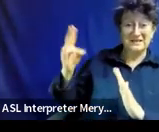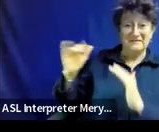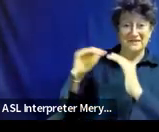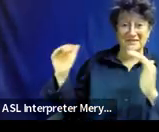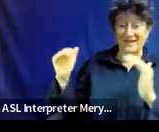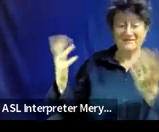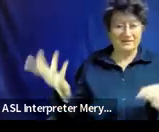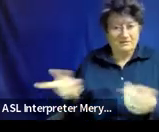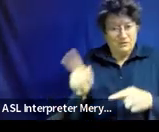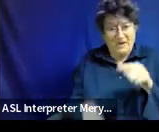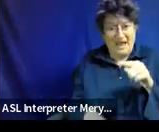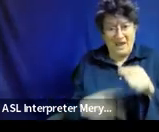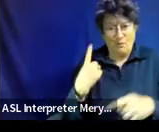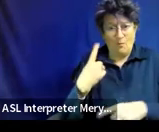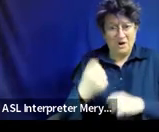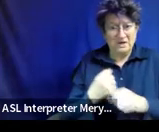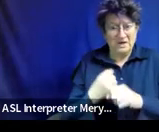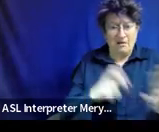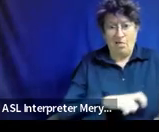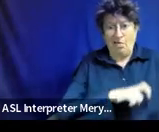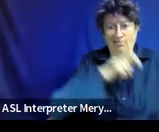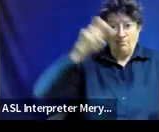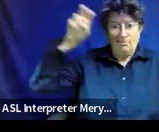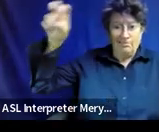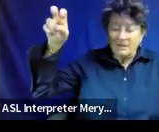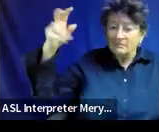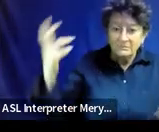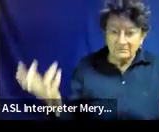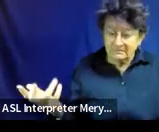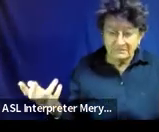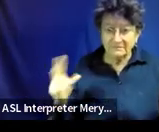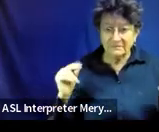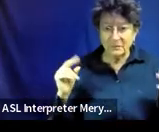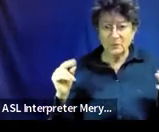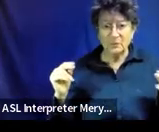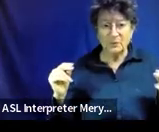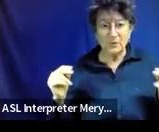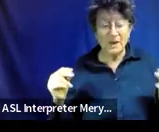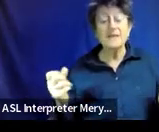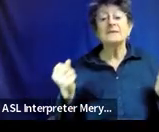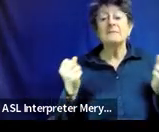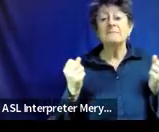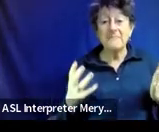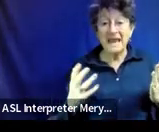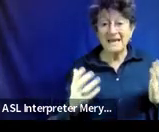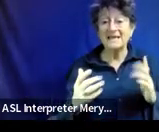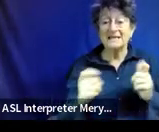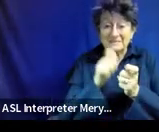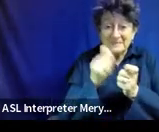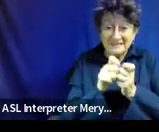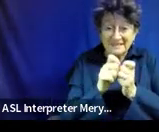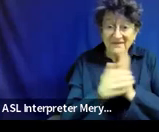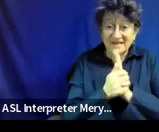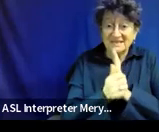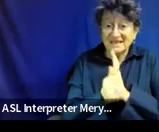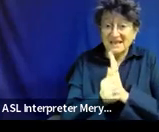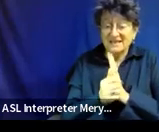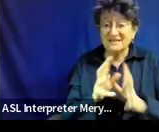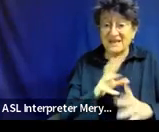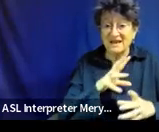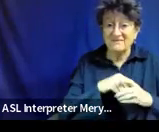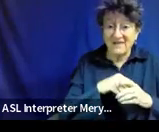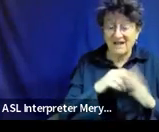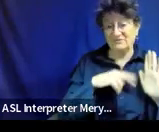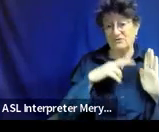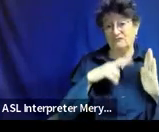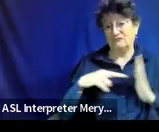just not going to do that because there are, you know, there are many discrete skills involved in reading